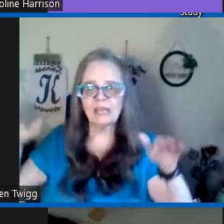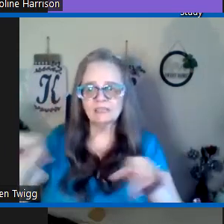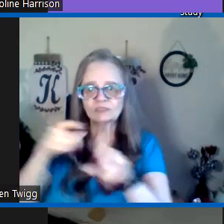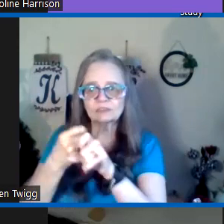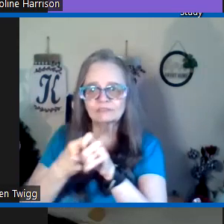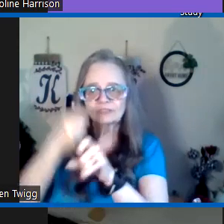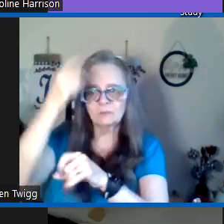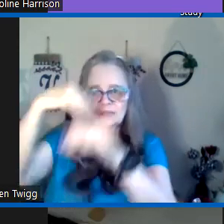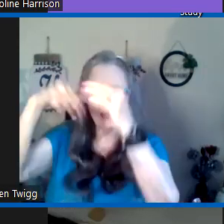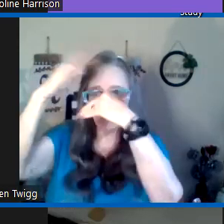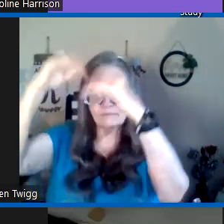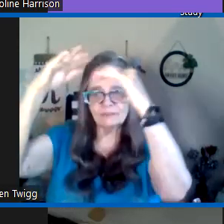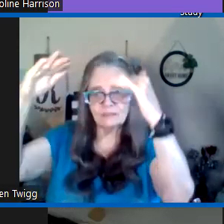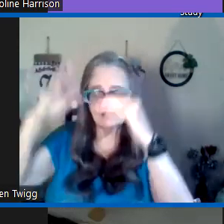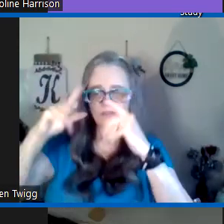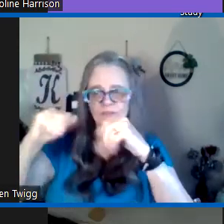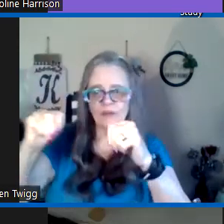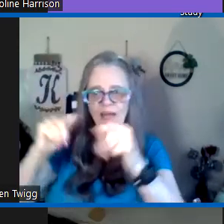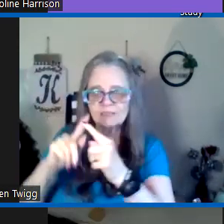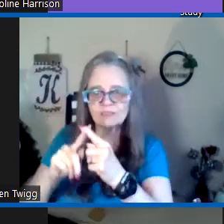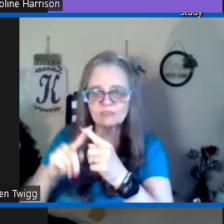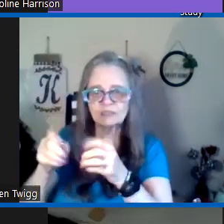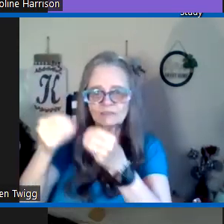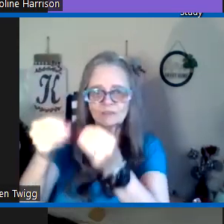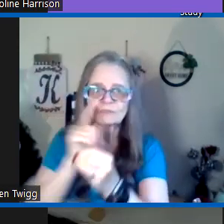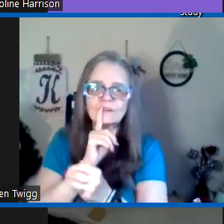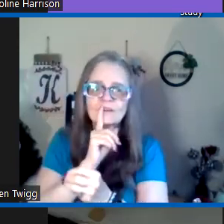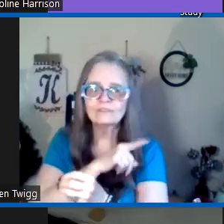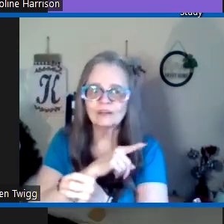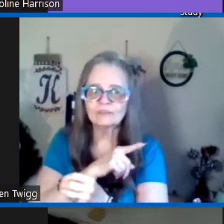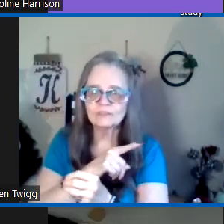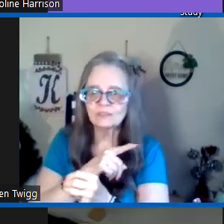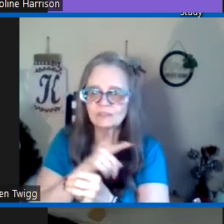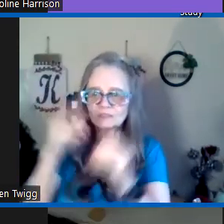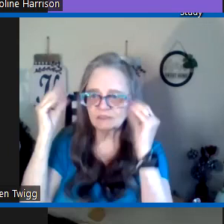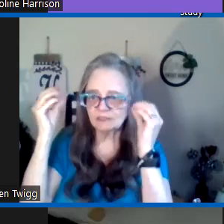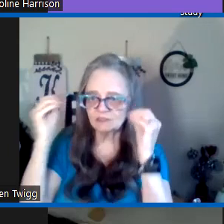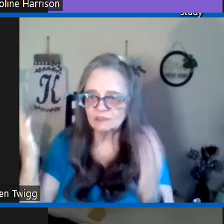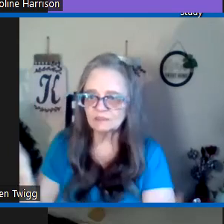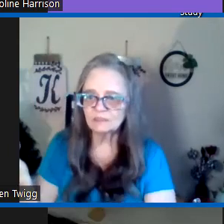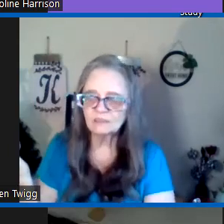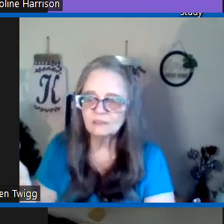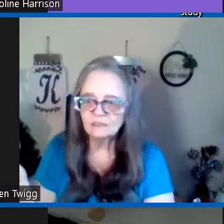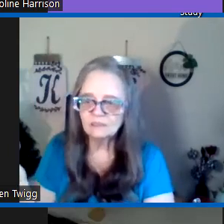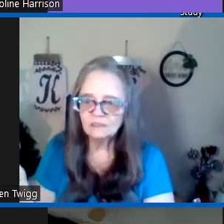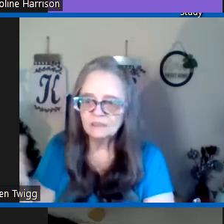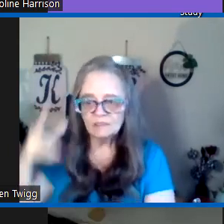be an angel from heaven that tries to give you false teaching